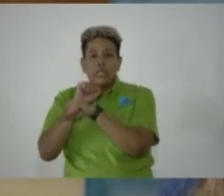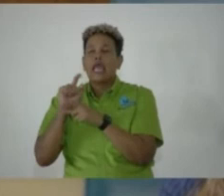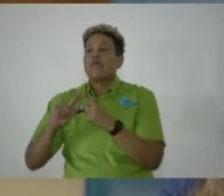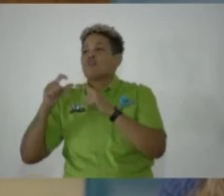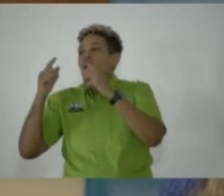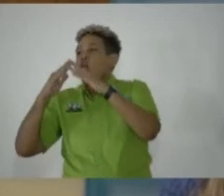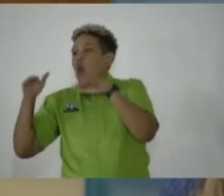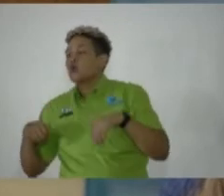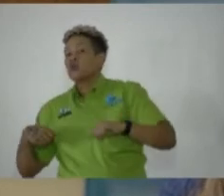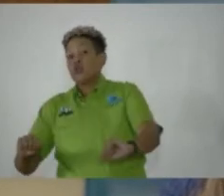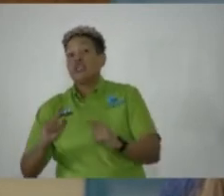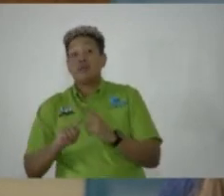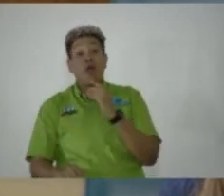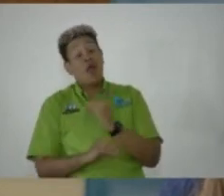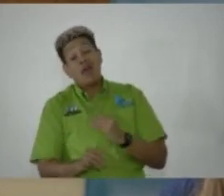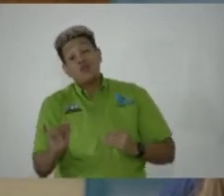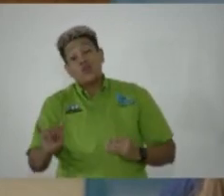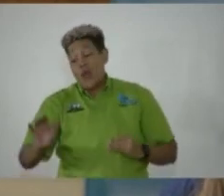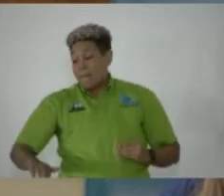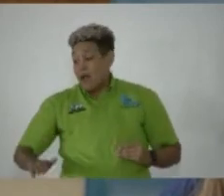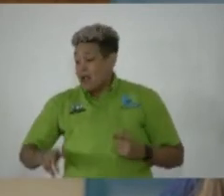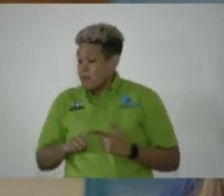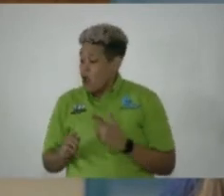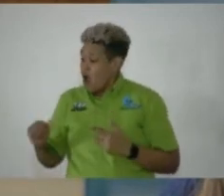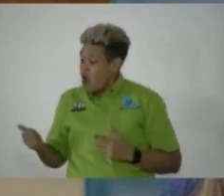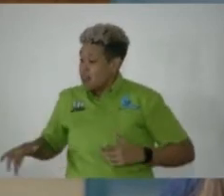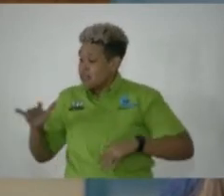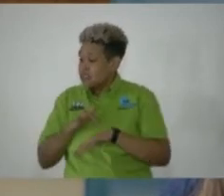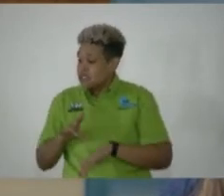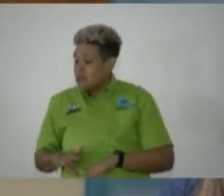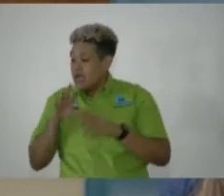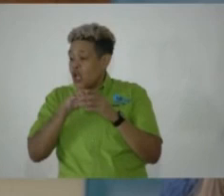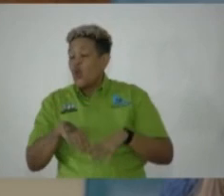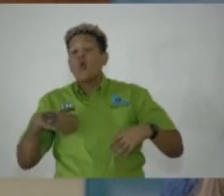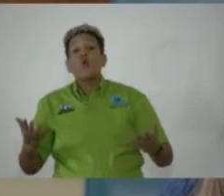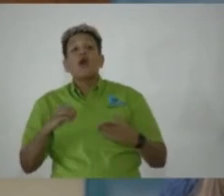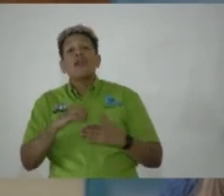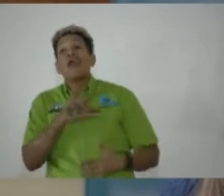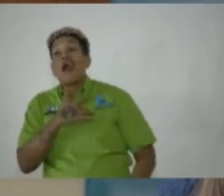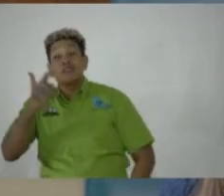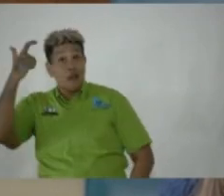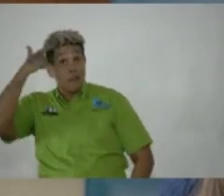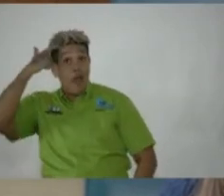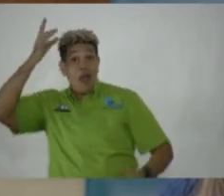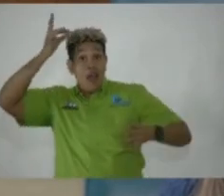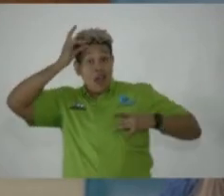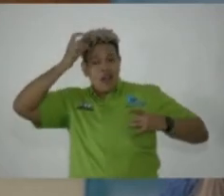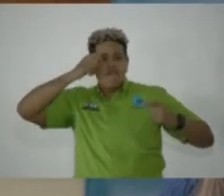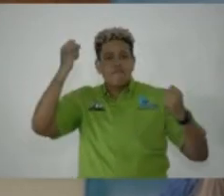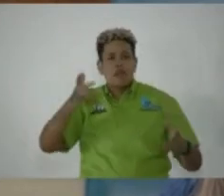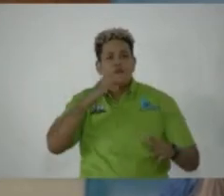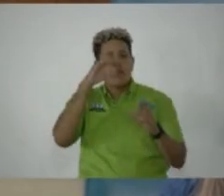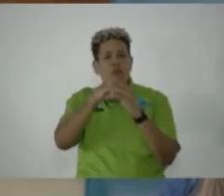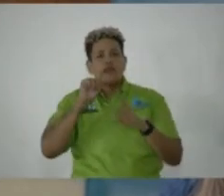the streets, and laterally parliaments and other spaces, including in the hearts and minds of many who were